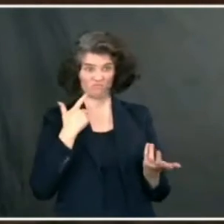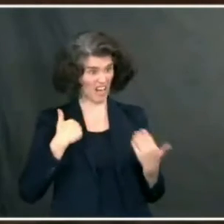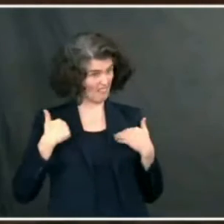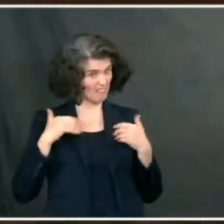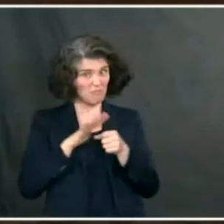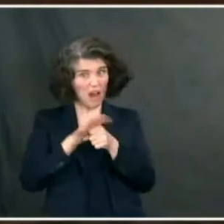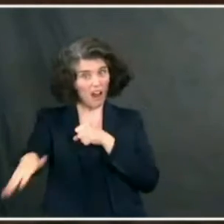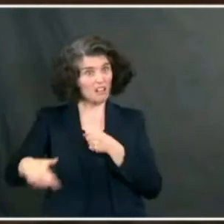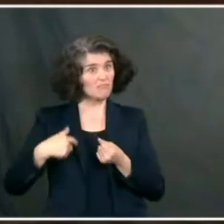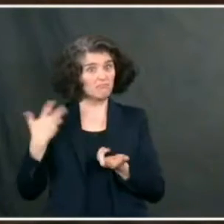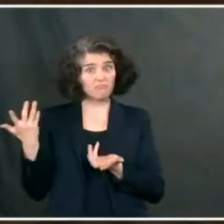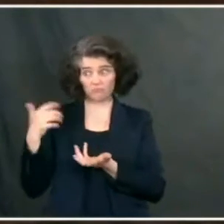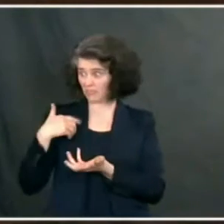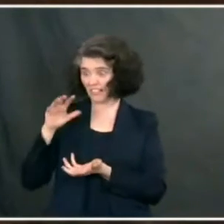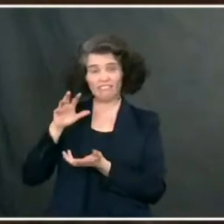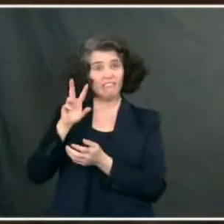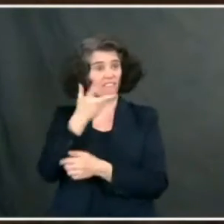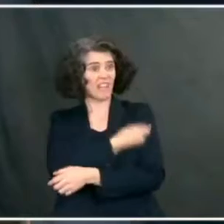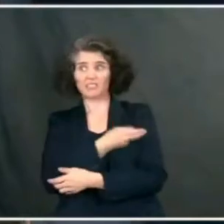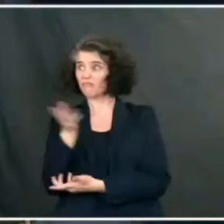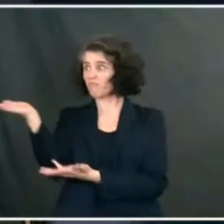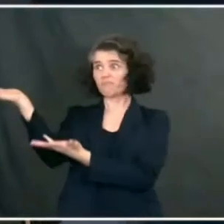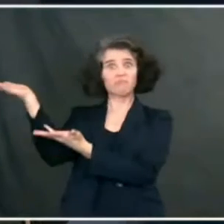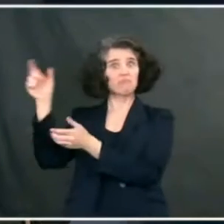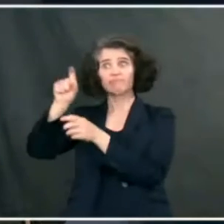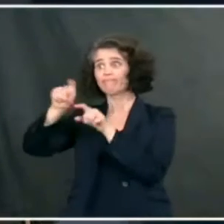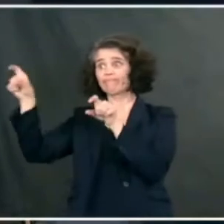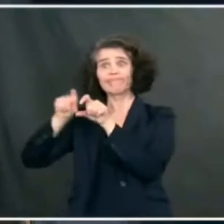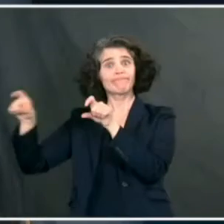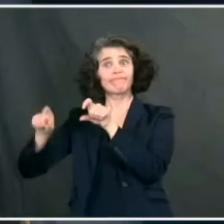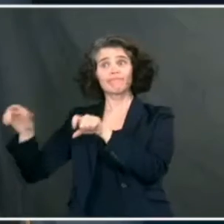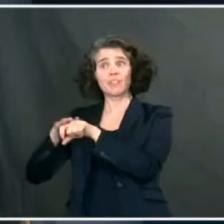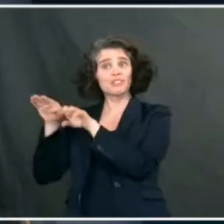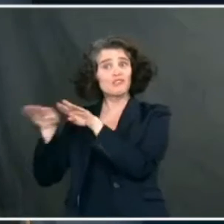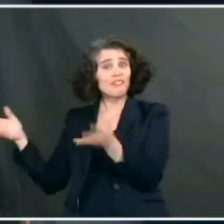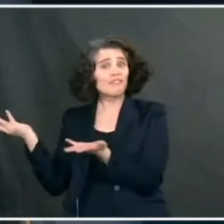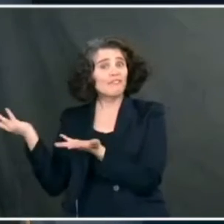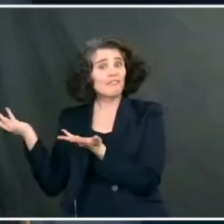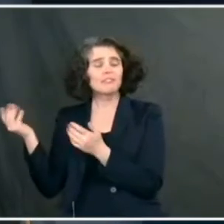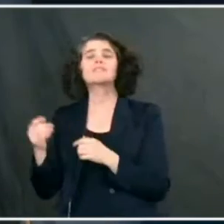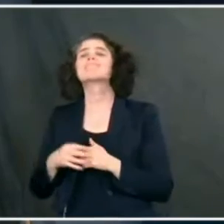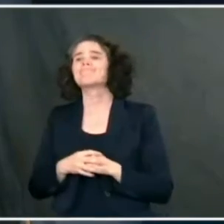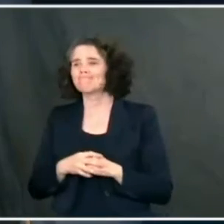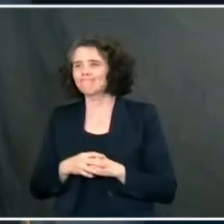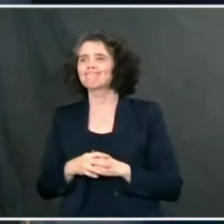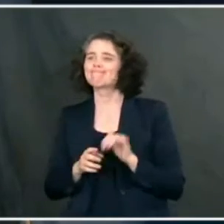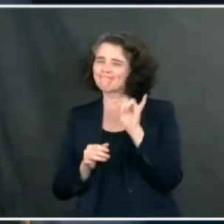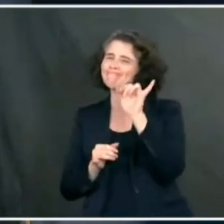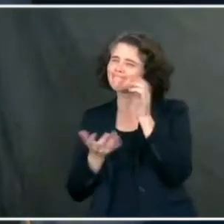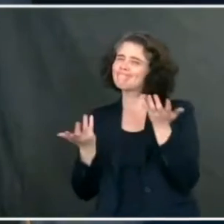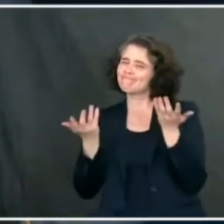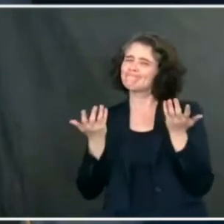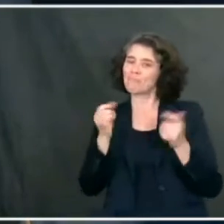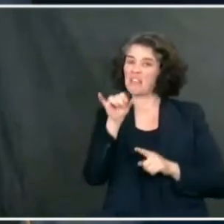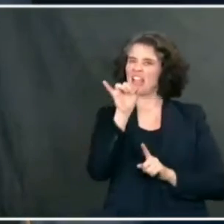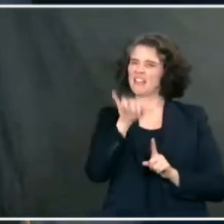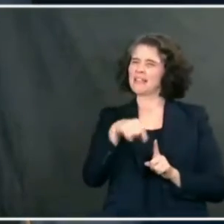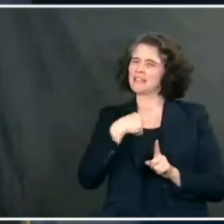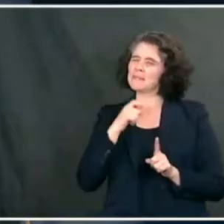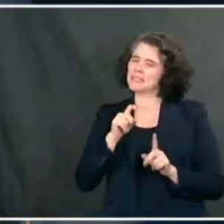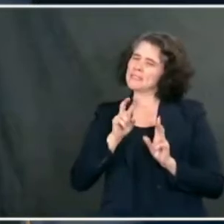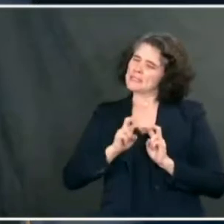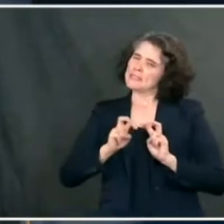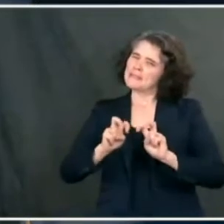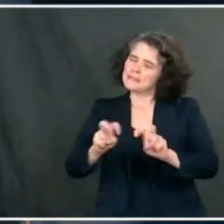remaining on people's or on their shelves? yeah, you know, I think that that is something that we need to really take a close look at,